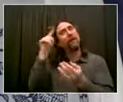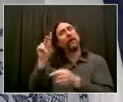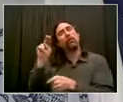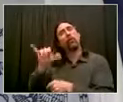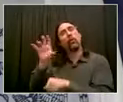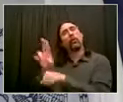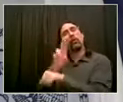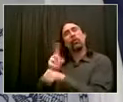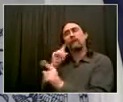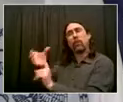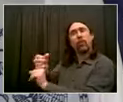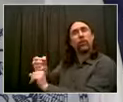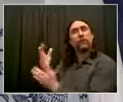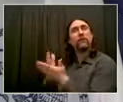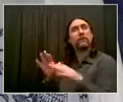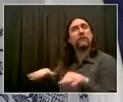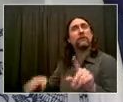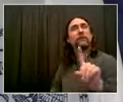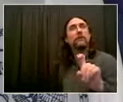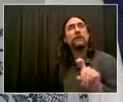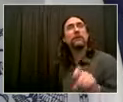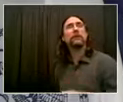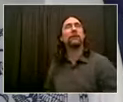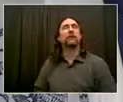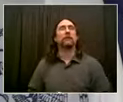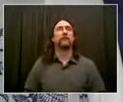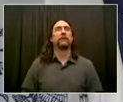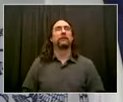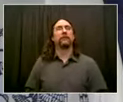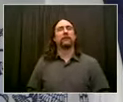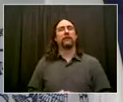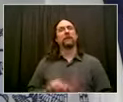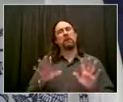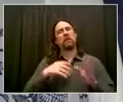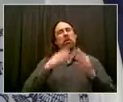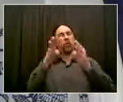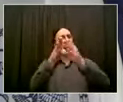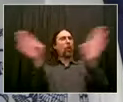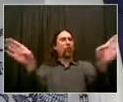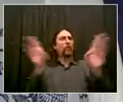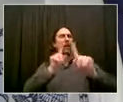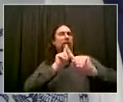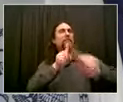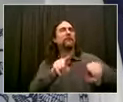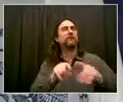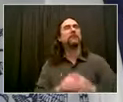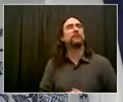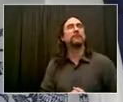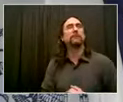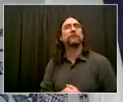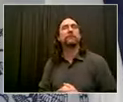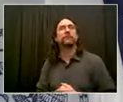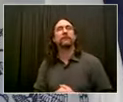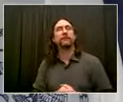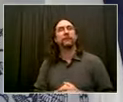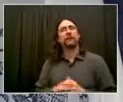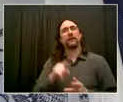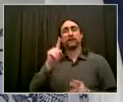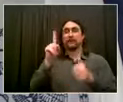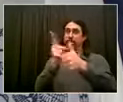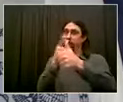made by the Trump administration where families were separated, kids were sent all over. Sometimes they weren't reunited.